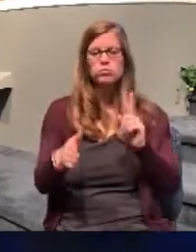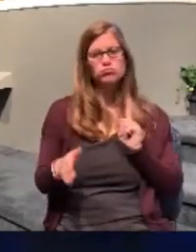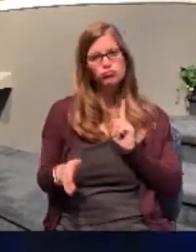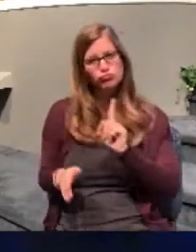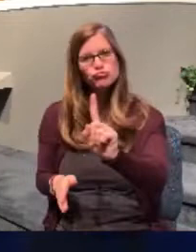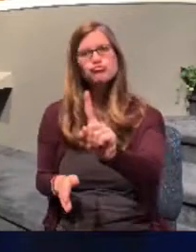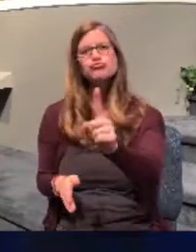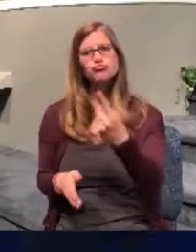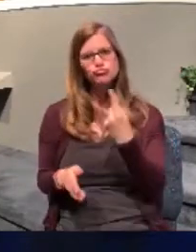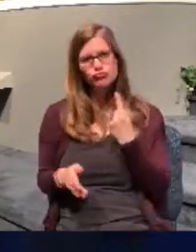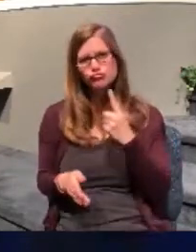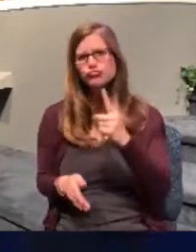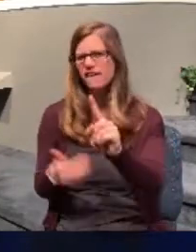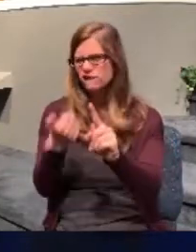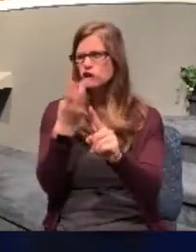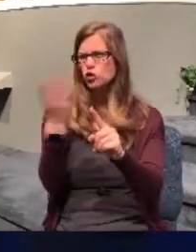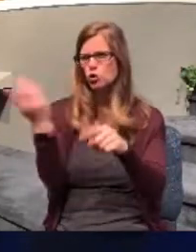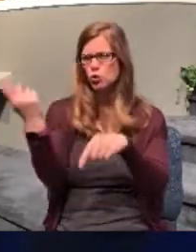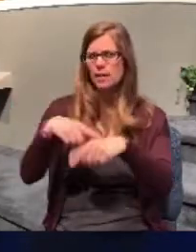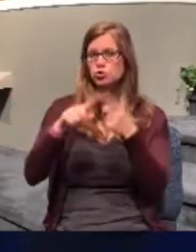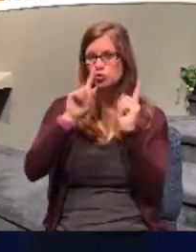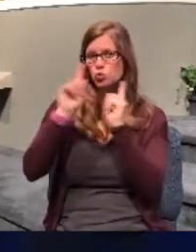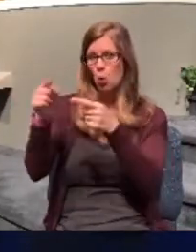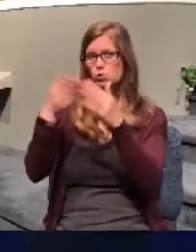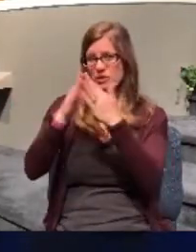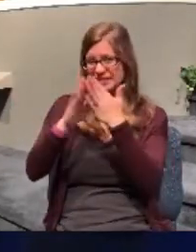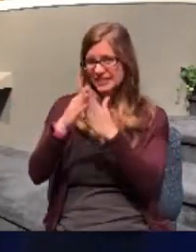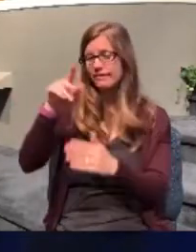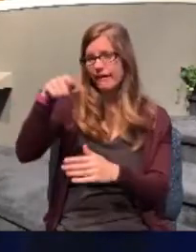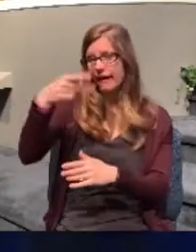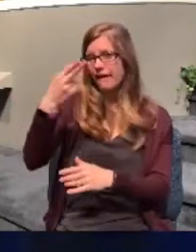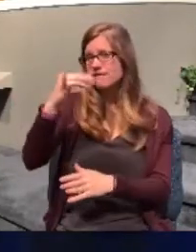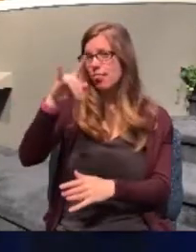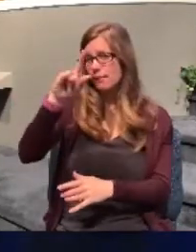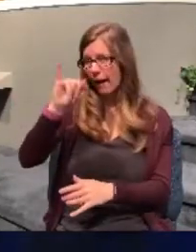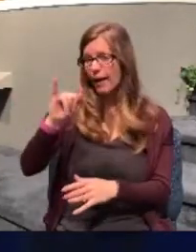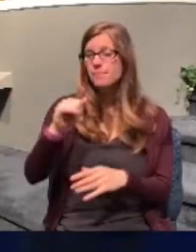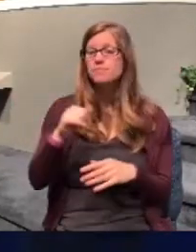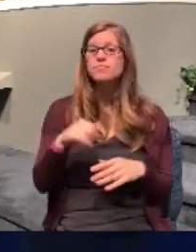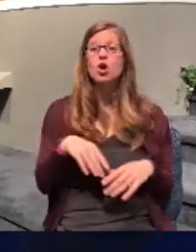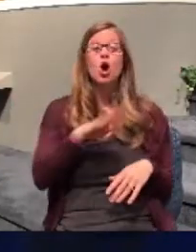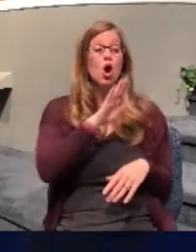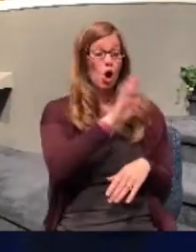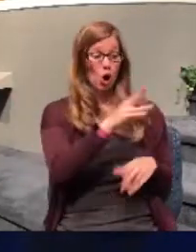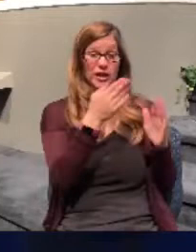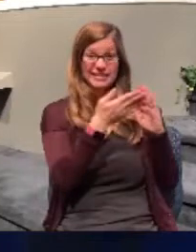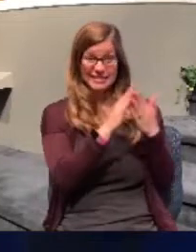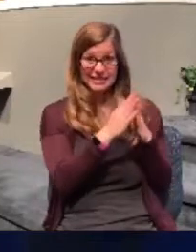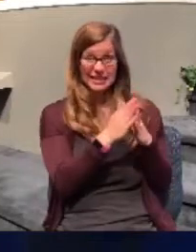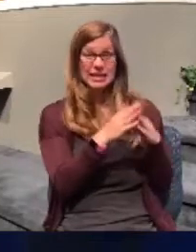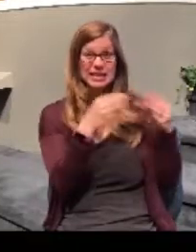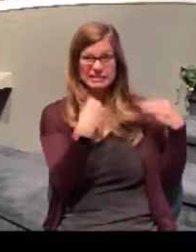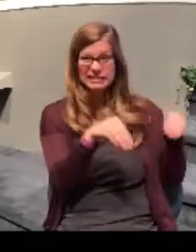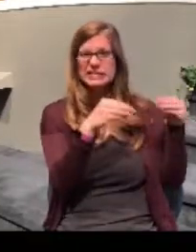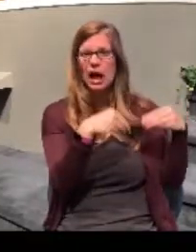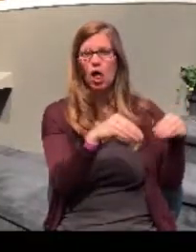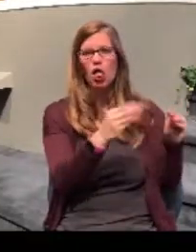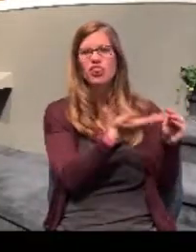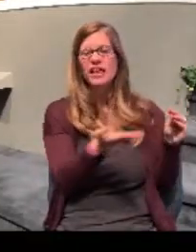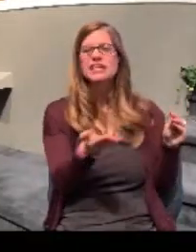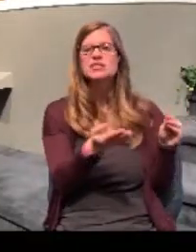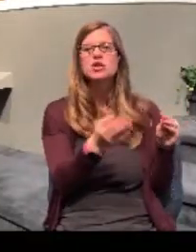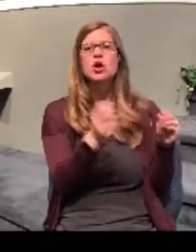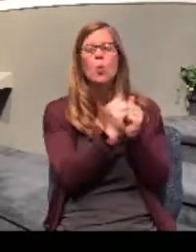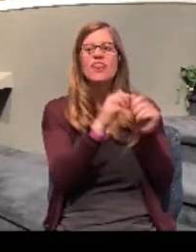get to the city of Philippi. Thyatira was known for manufacturing goods that were dyed, especially